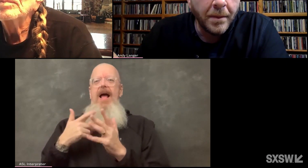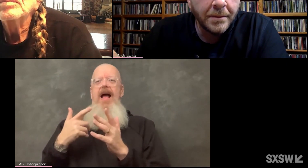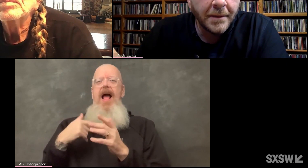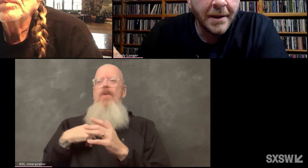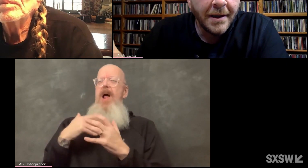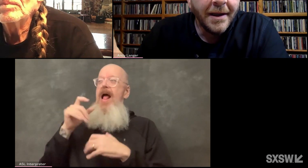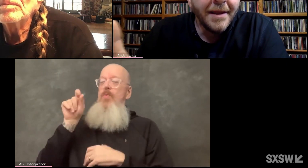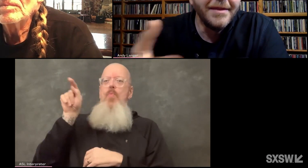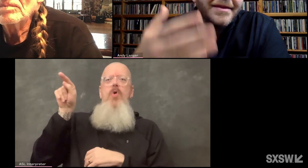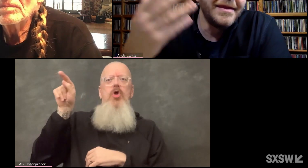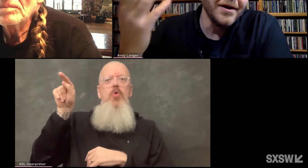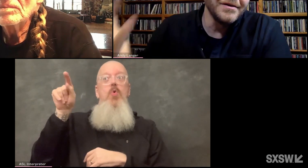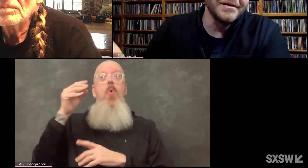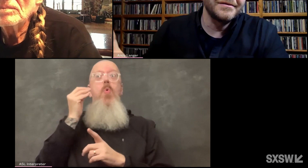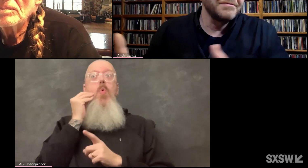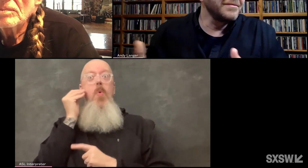home,